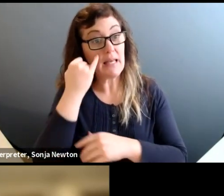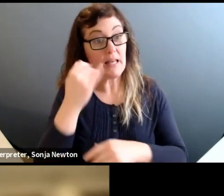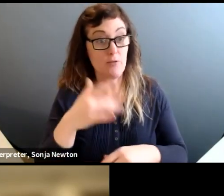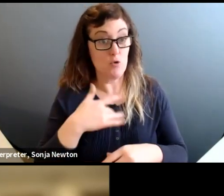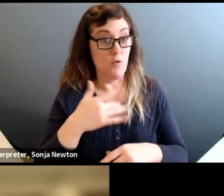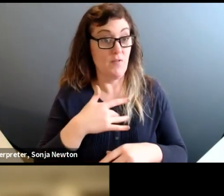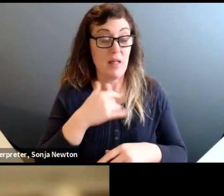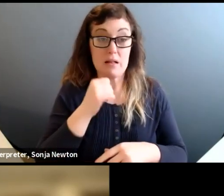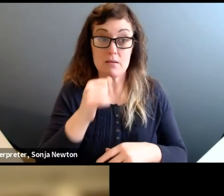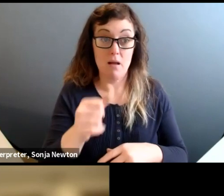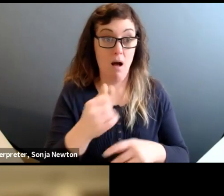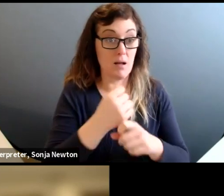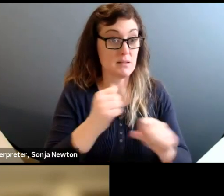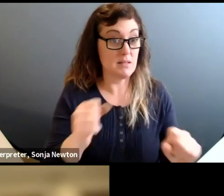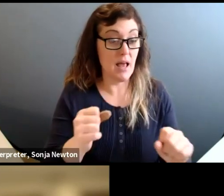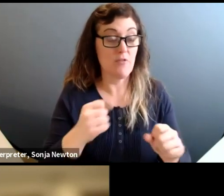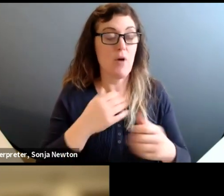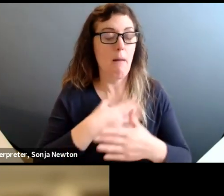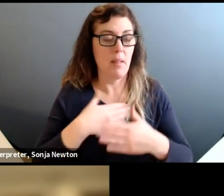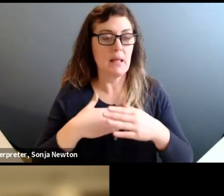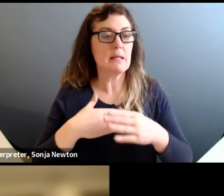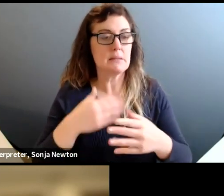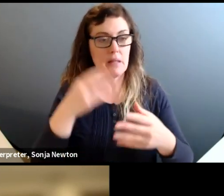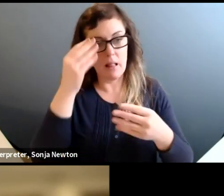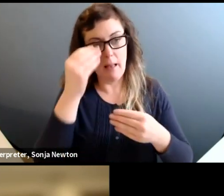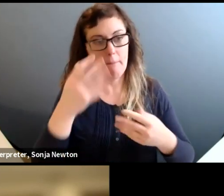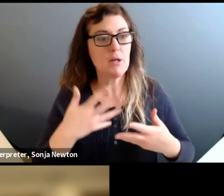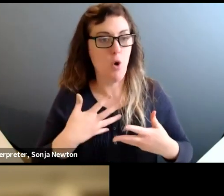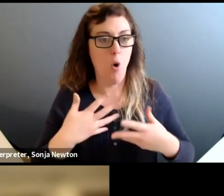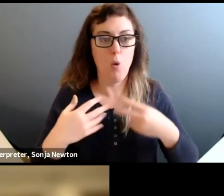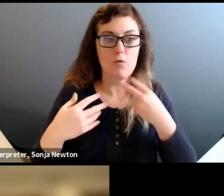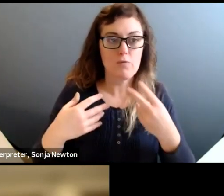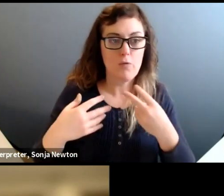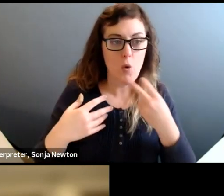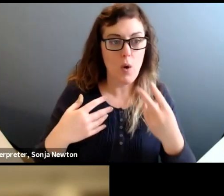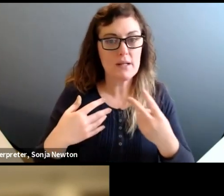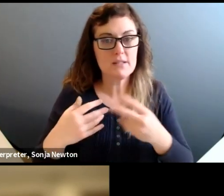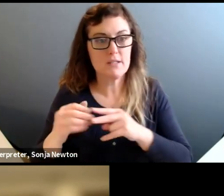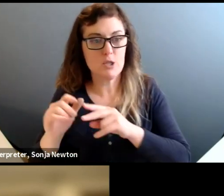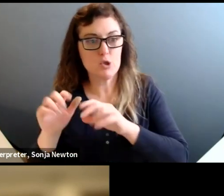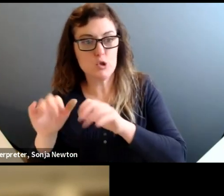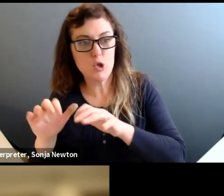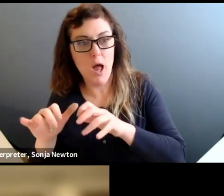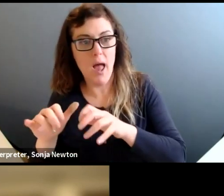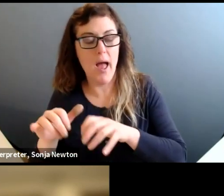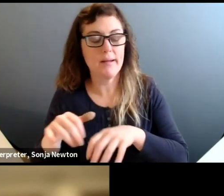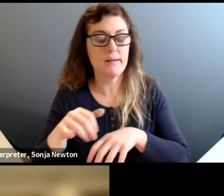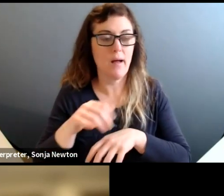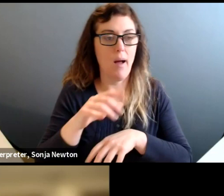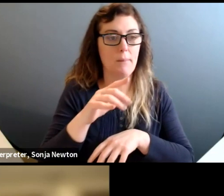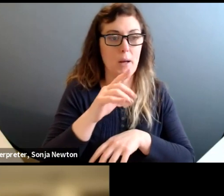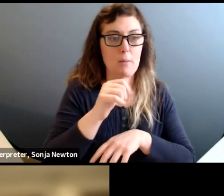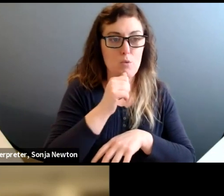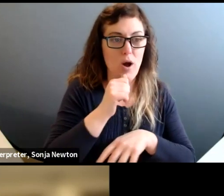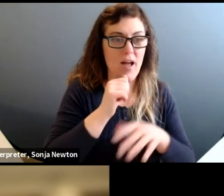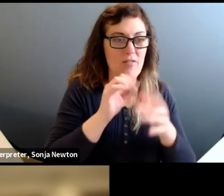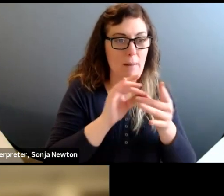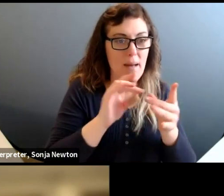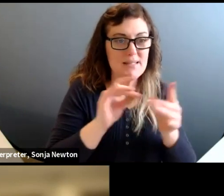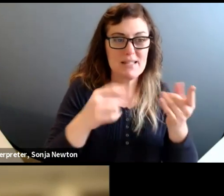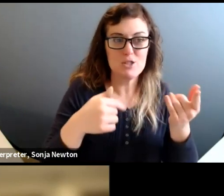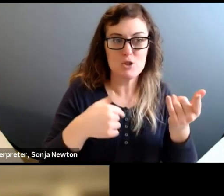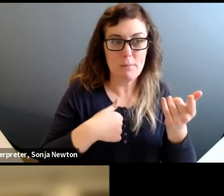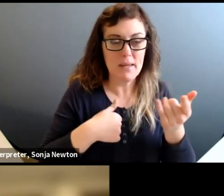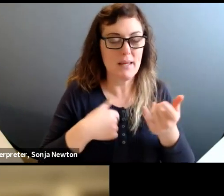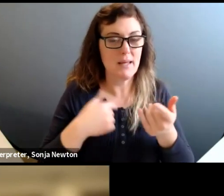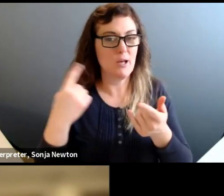please speak up for your own safety using your voice, the chat, or even private messaging myself, a PAL representative, or a colleague on the